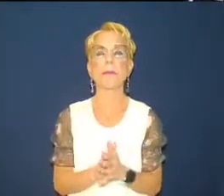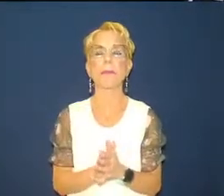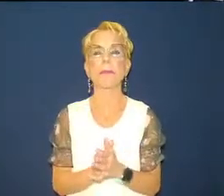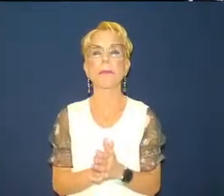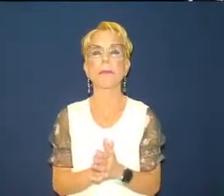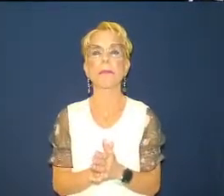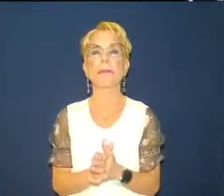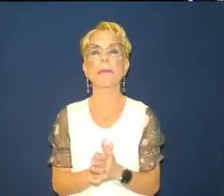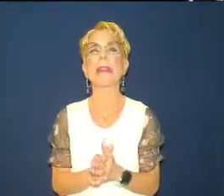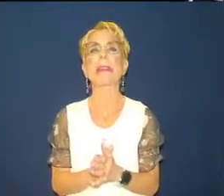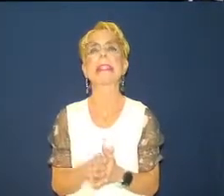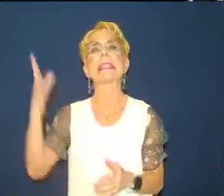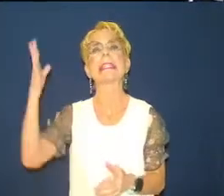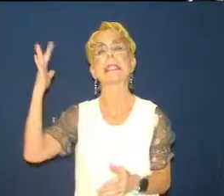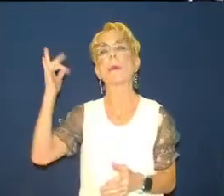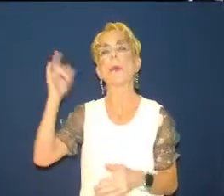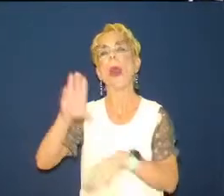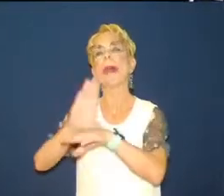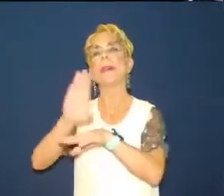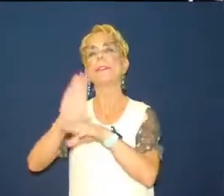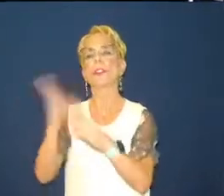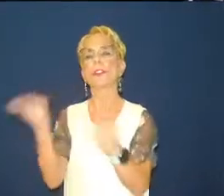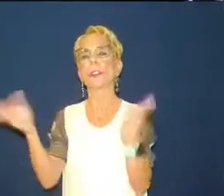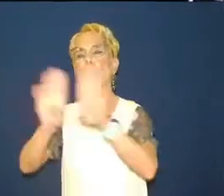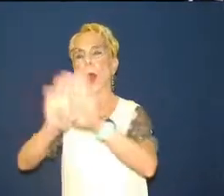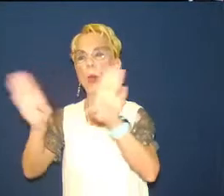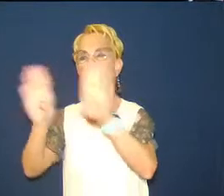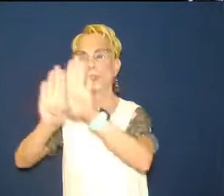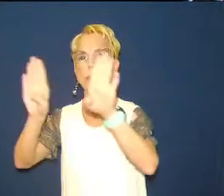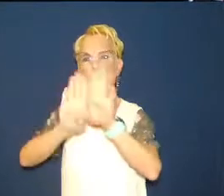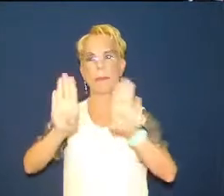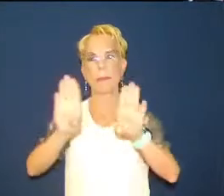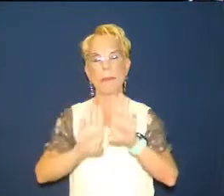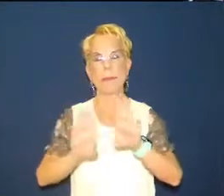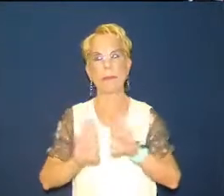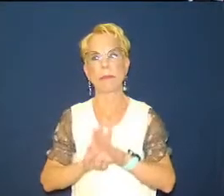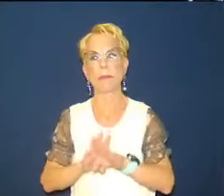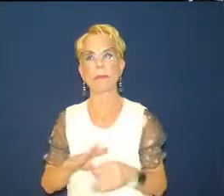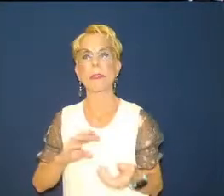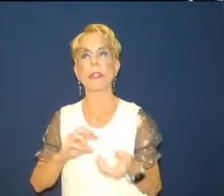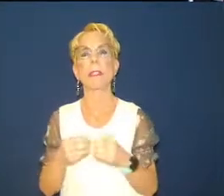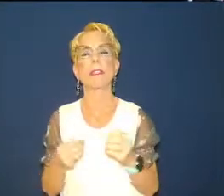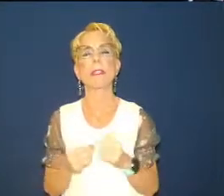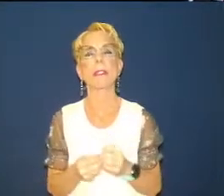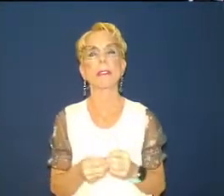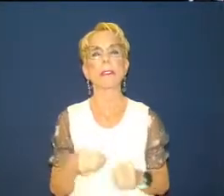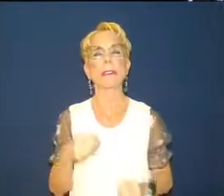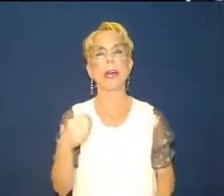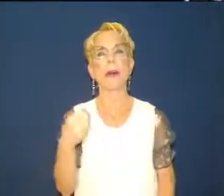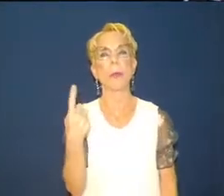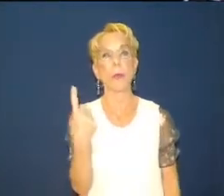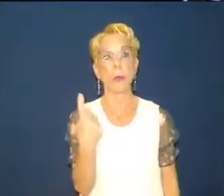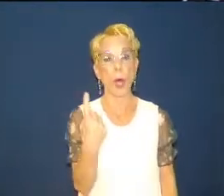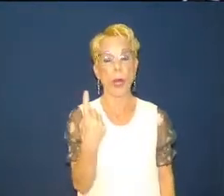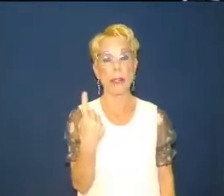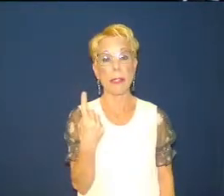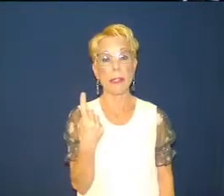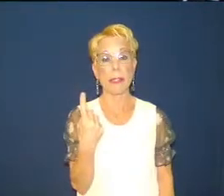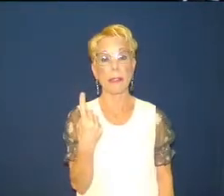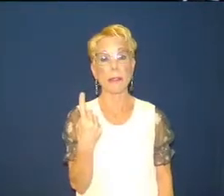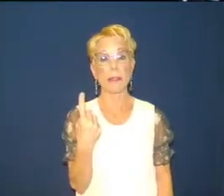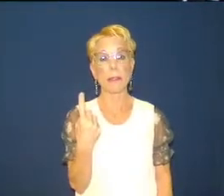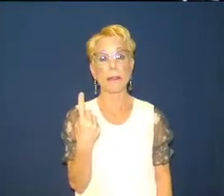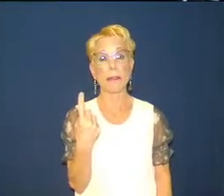got back let me read to you real quickly the four answers that comes back number one is slow erosion a church dies because they